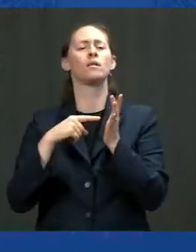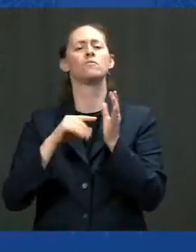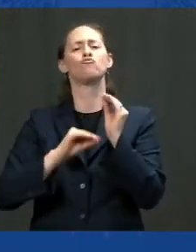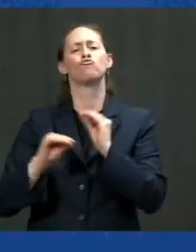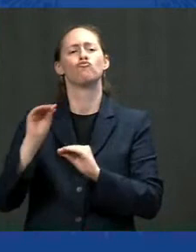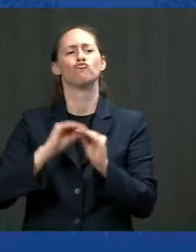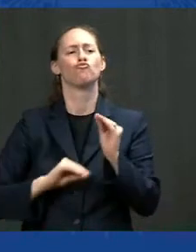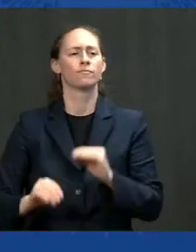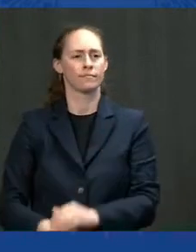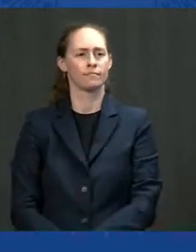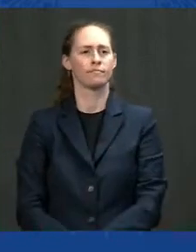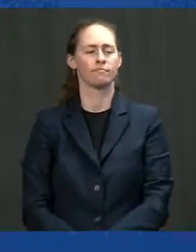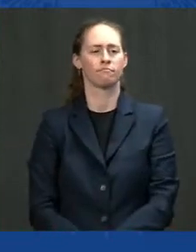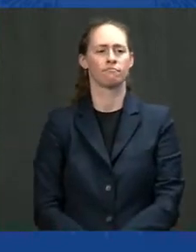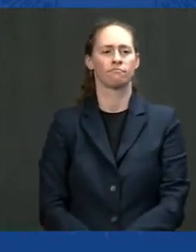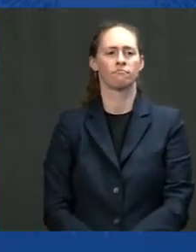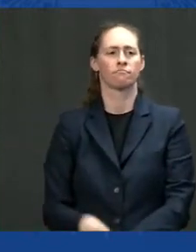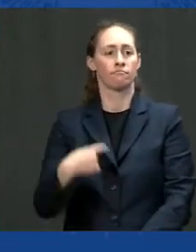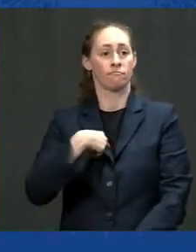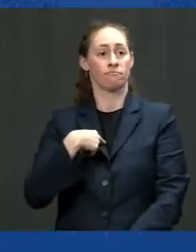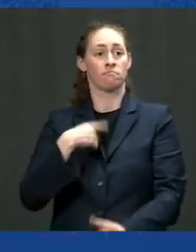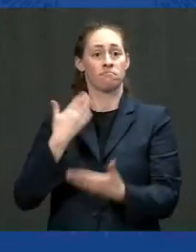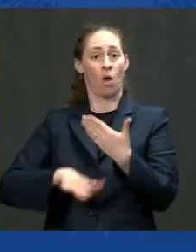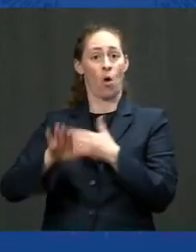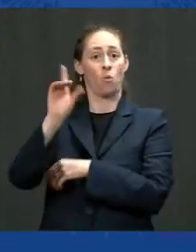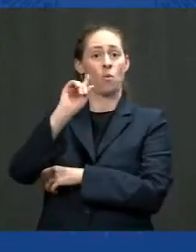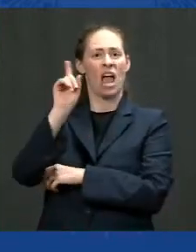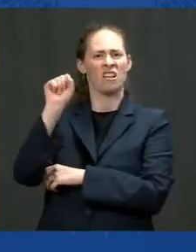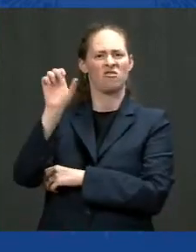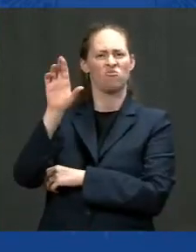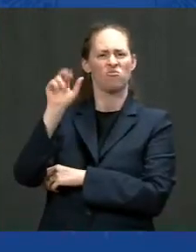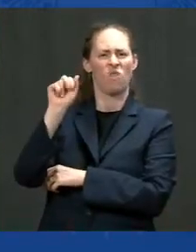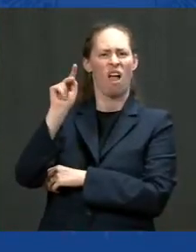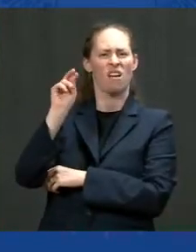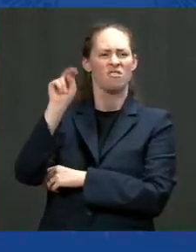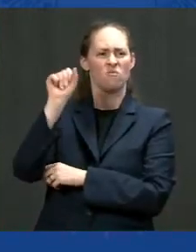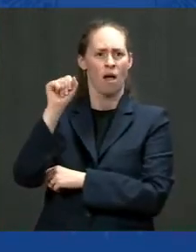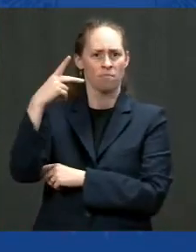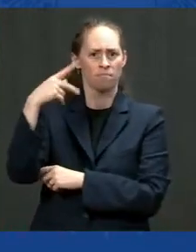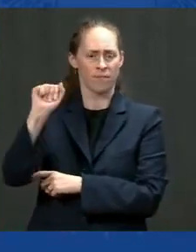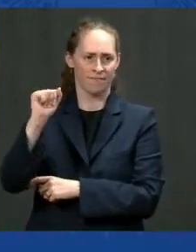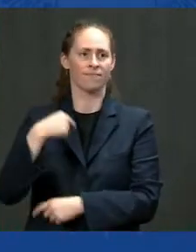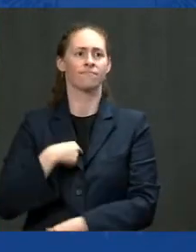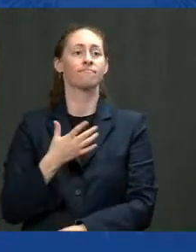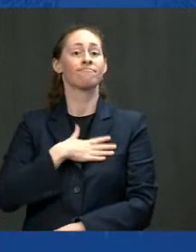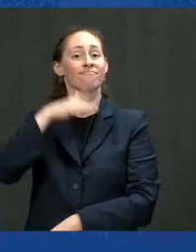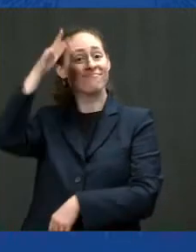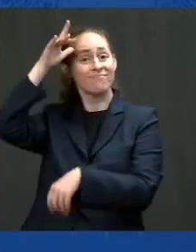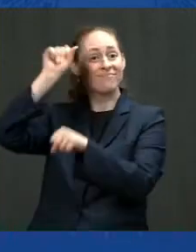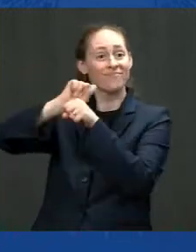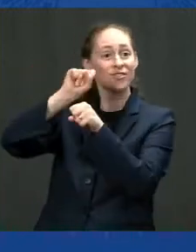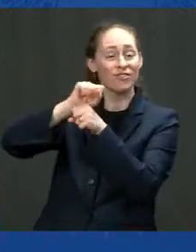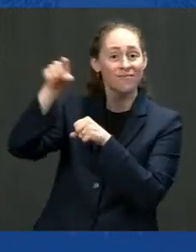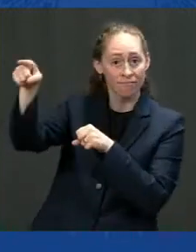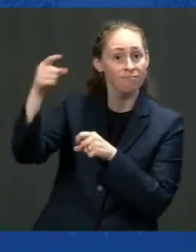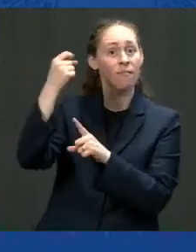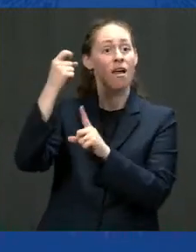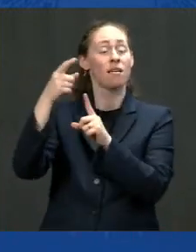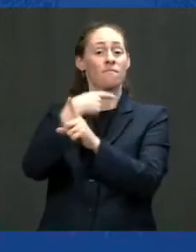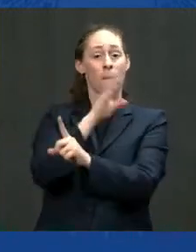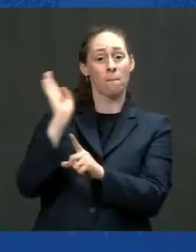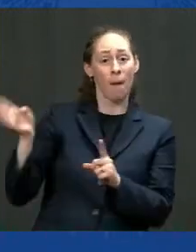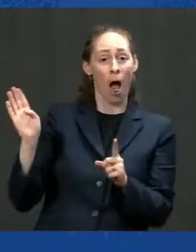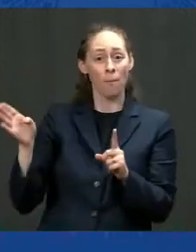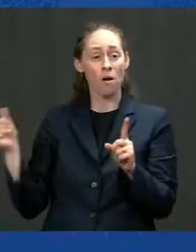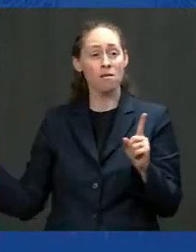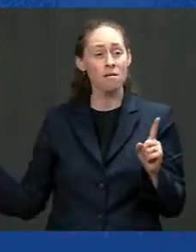worked up in scranton he was actually from baltimore but he worked in scranton and met my mom when his dad